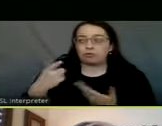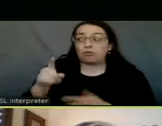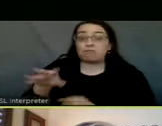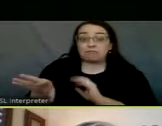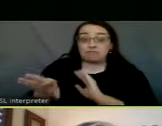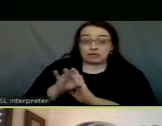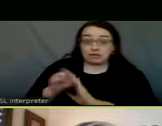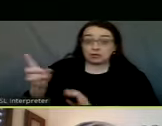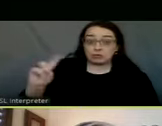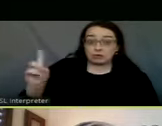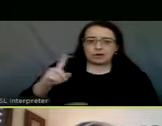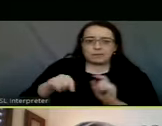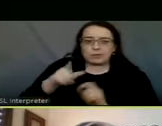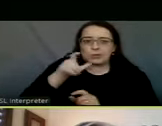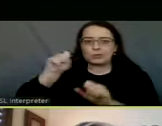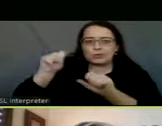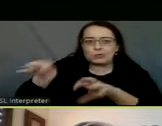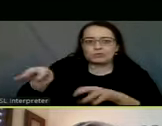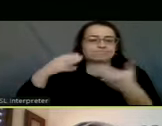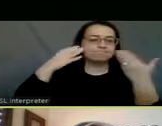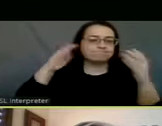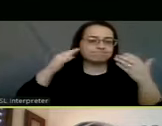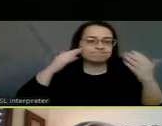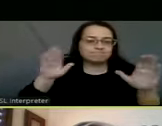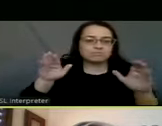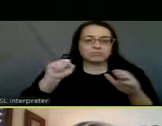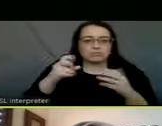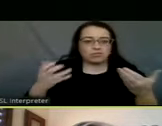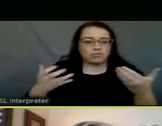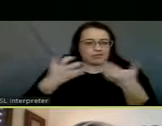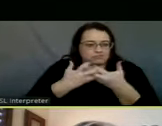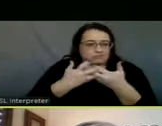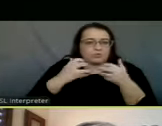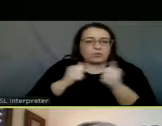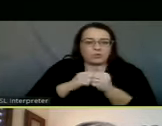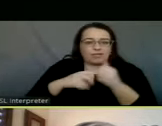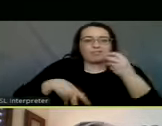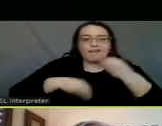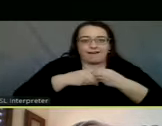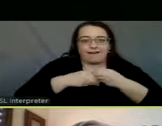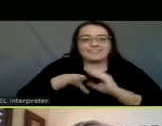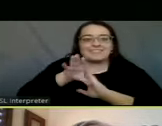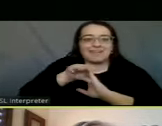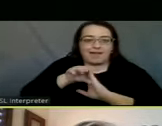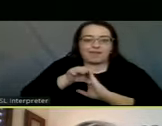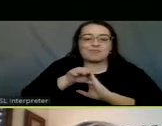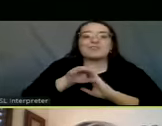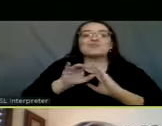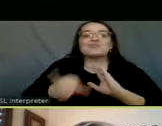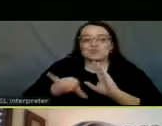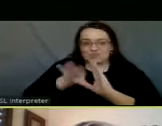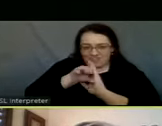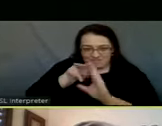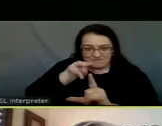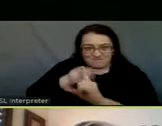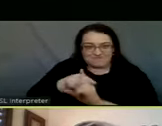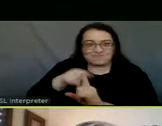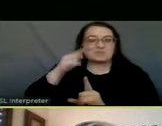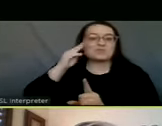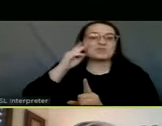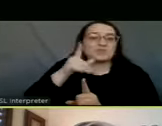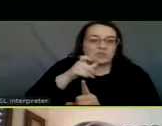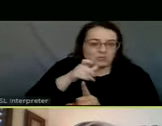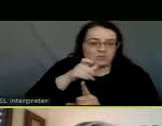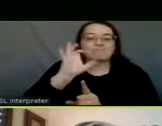So it really goes hand-in-hand with the implementation, adding the cameras that makes us able to actually